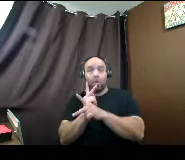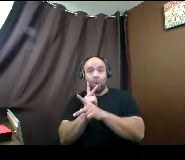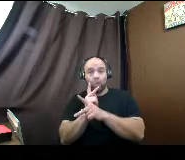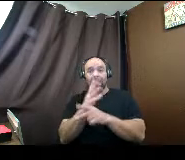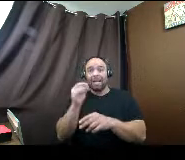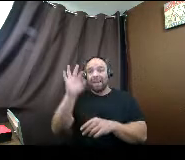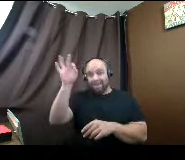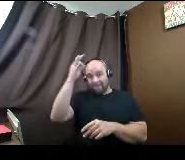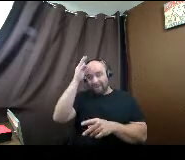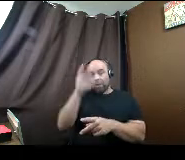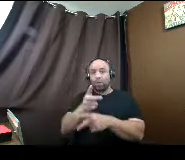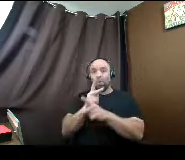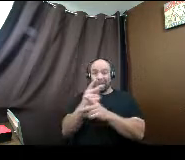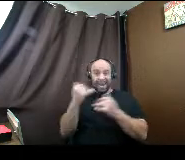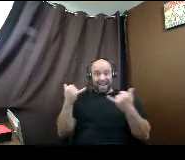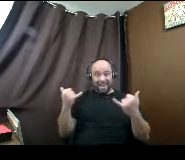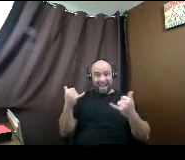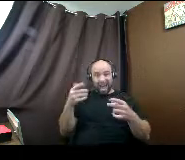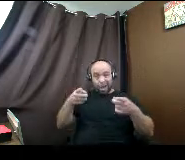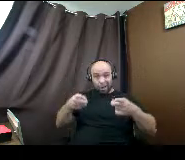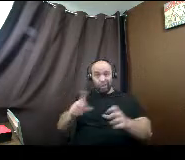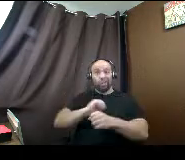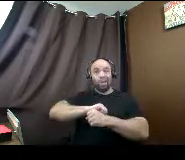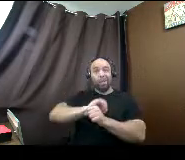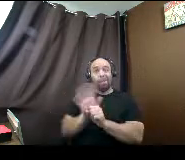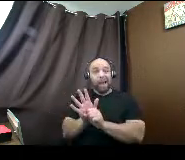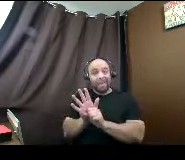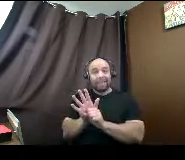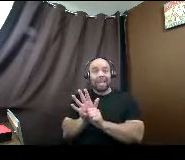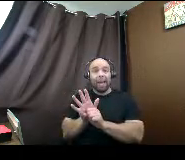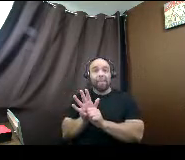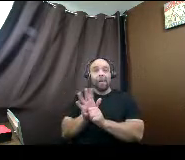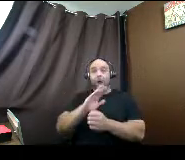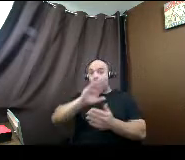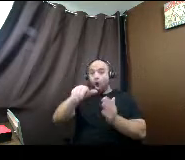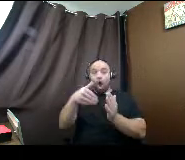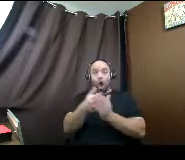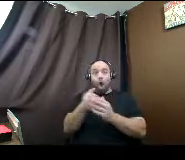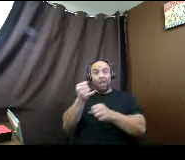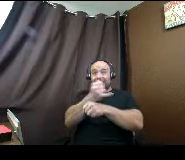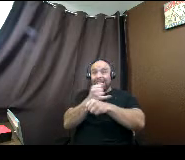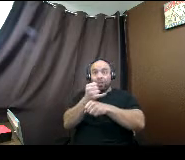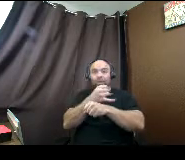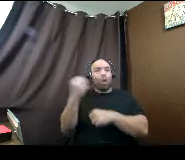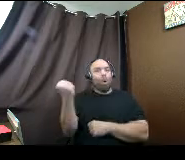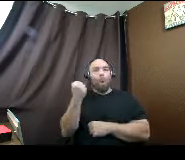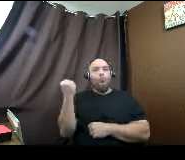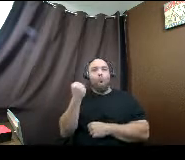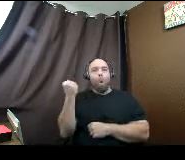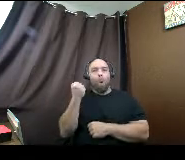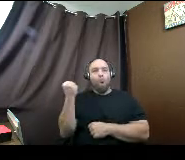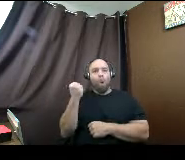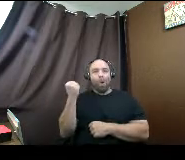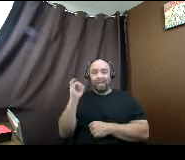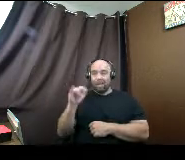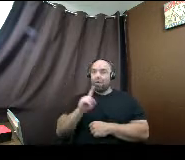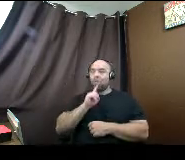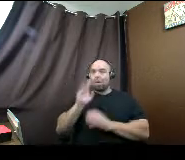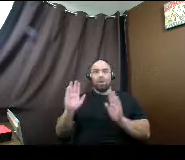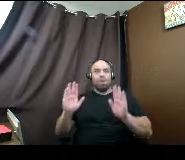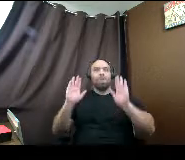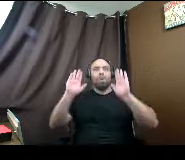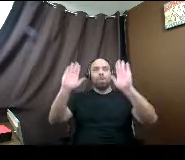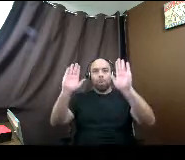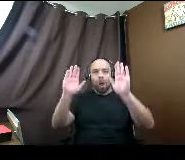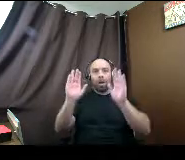now during this pandemic, all of our interest has been held. So you can make payments and it goes straight to principle. That has been wonderful. But also the fact that